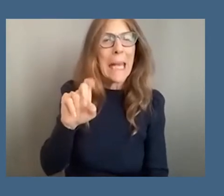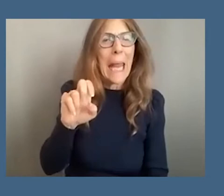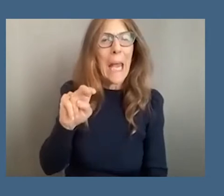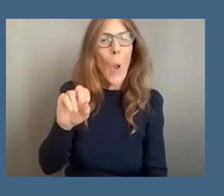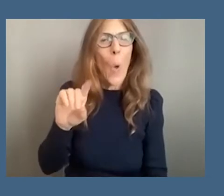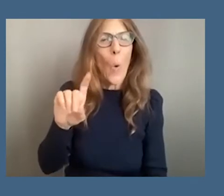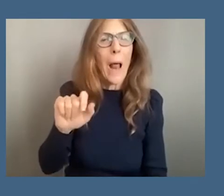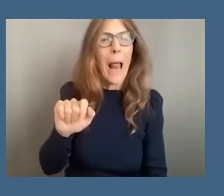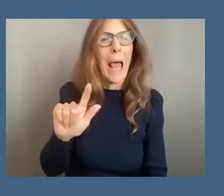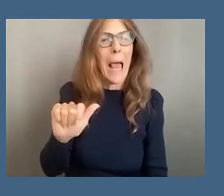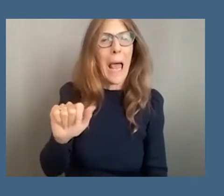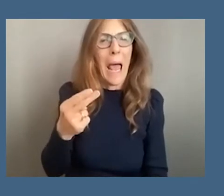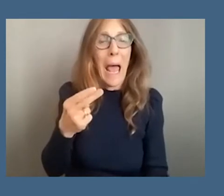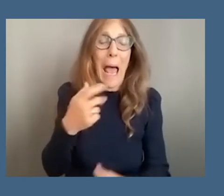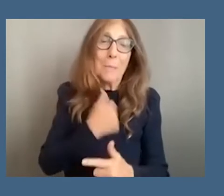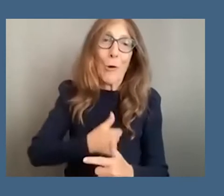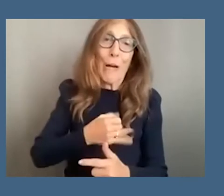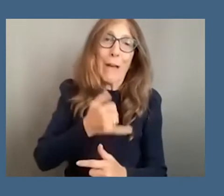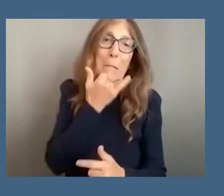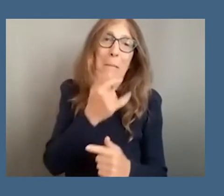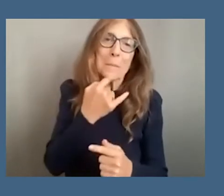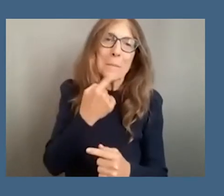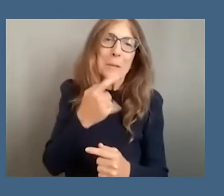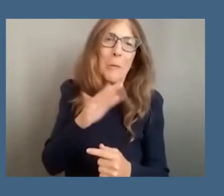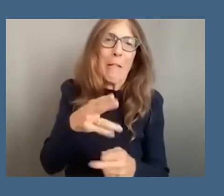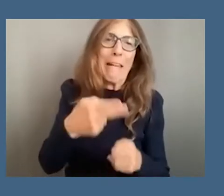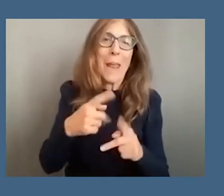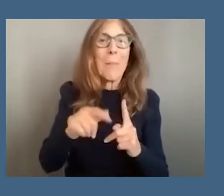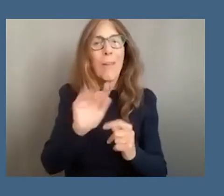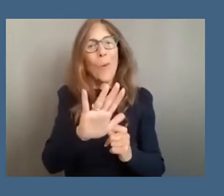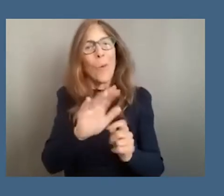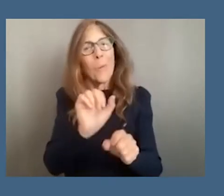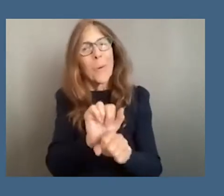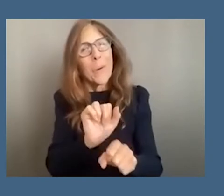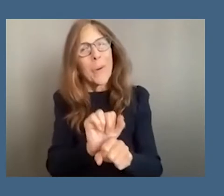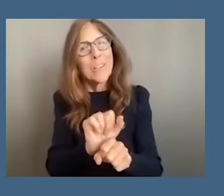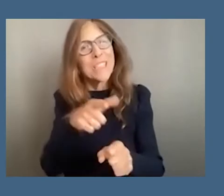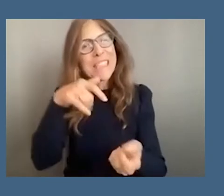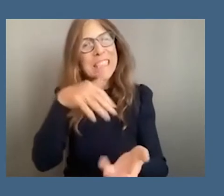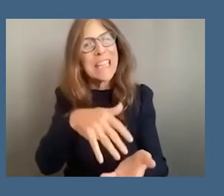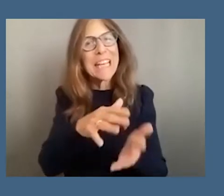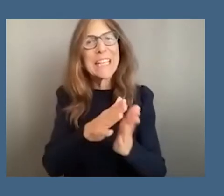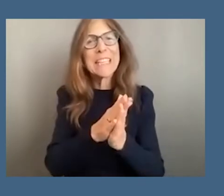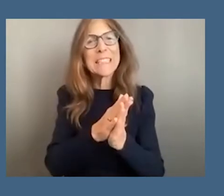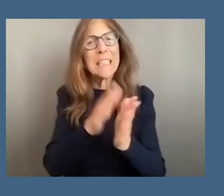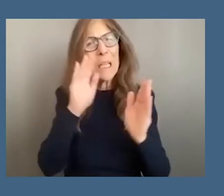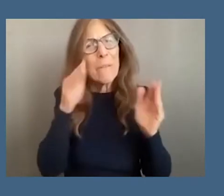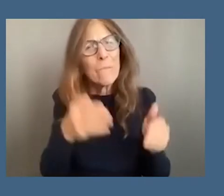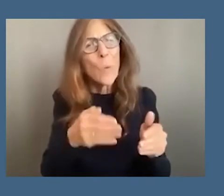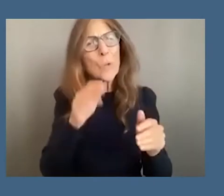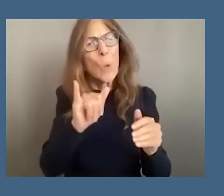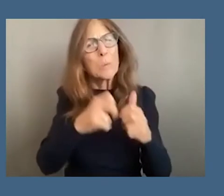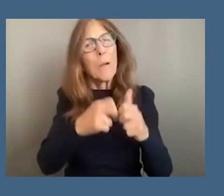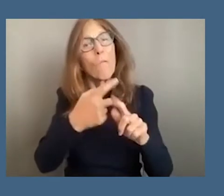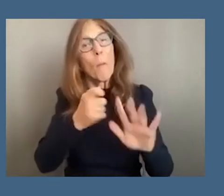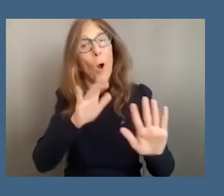well and honored your your name um whose work um studies these issues looks at these issues from the